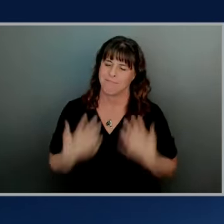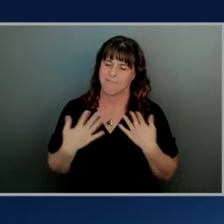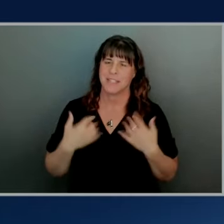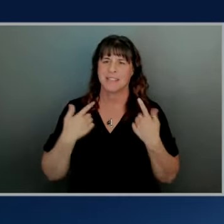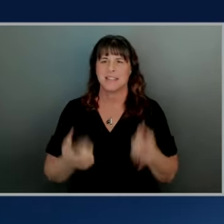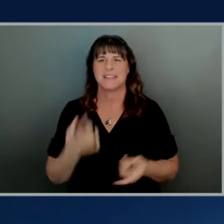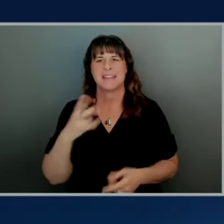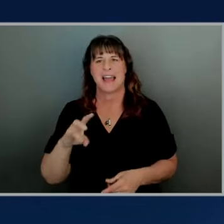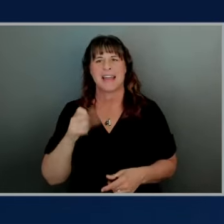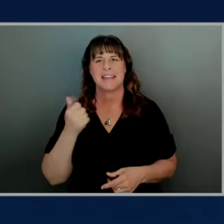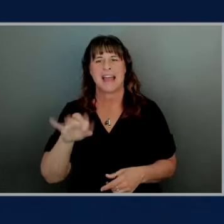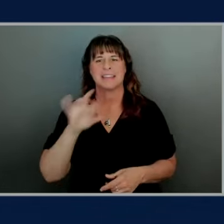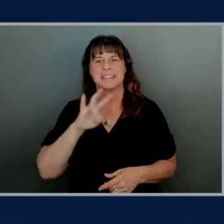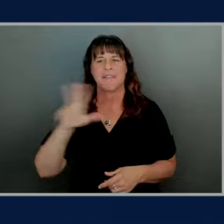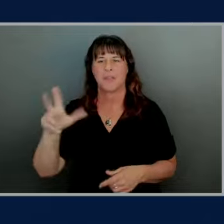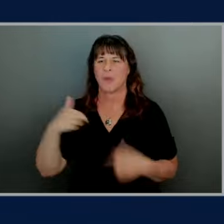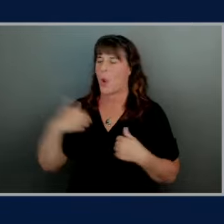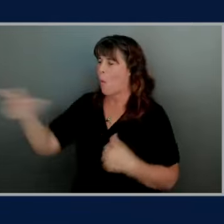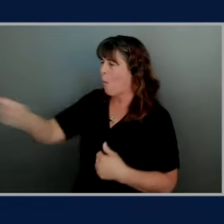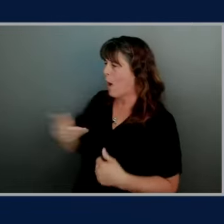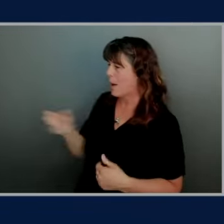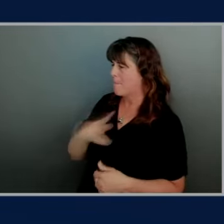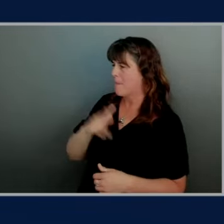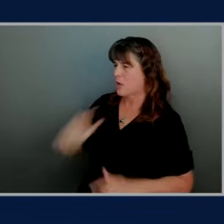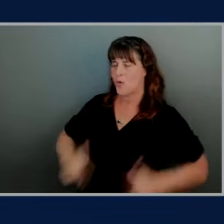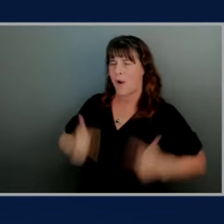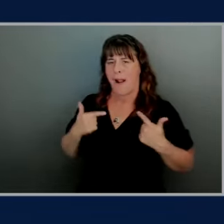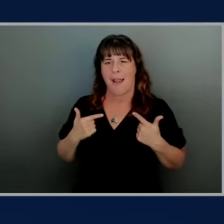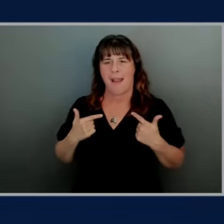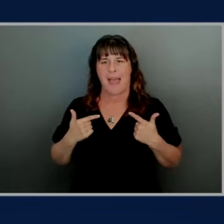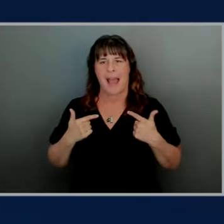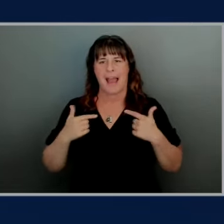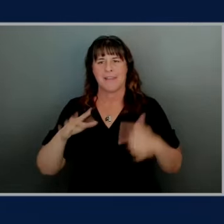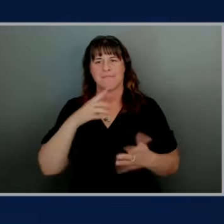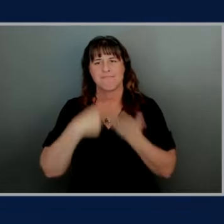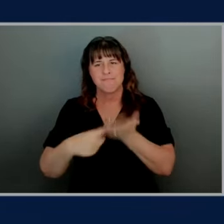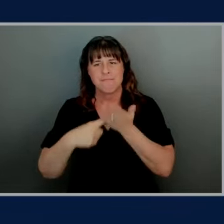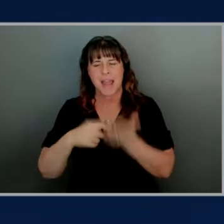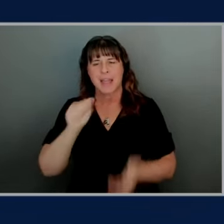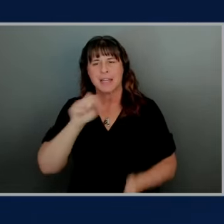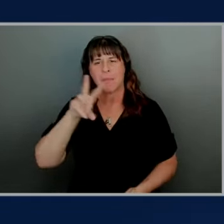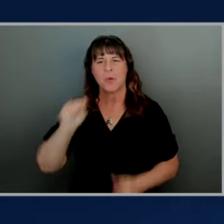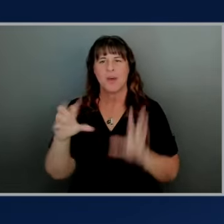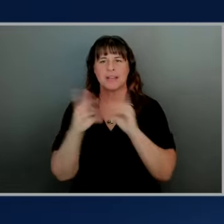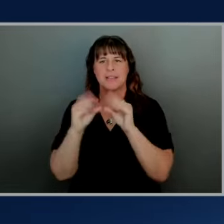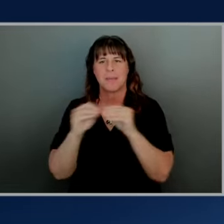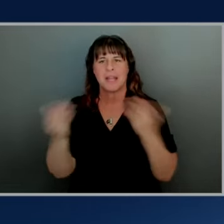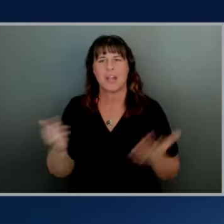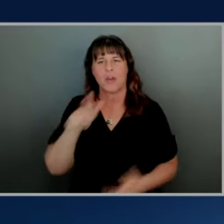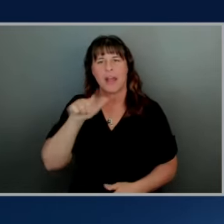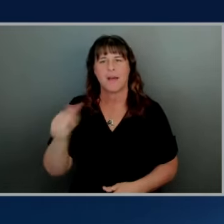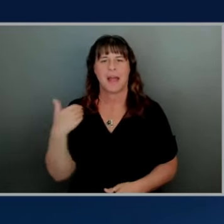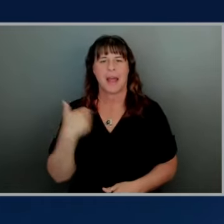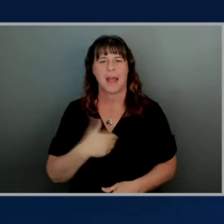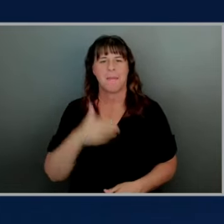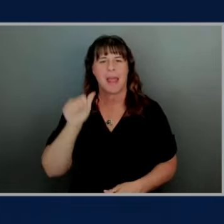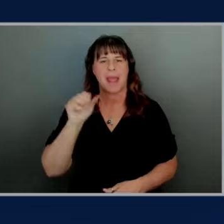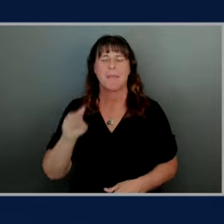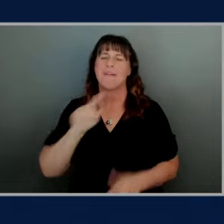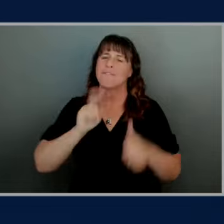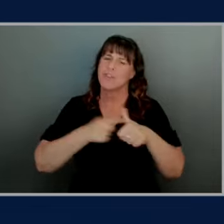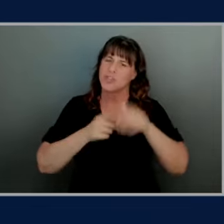welcome back to our live coverage of the AWS summit in LA I'm a.m. Gravelny first of all